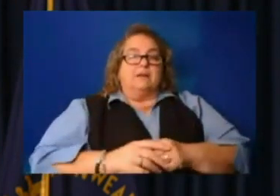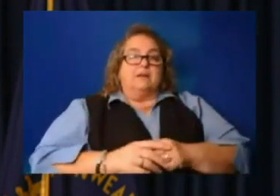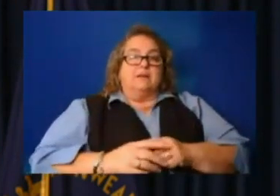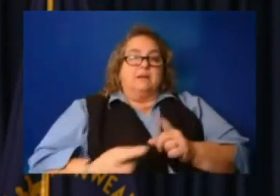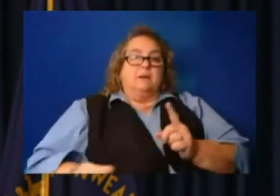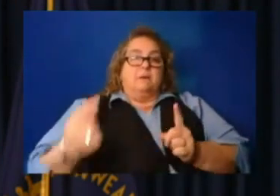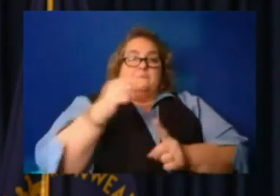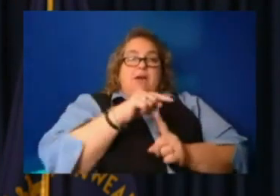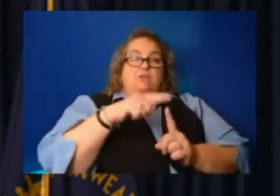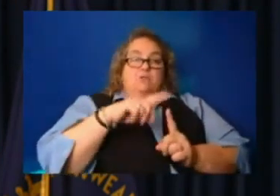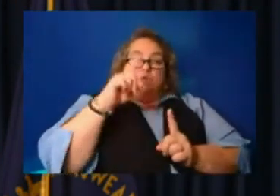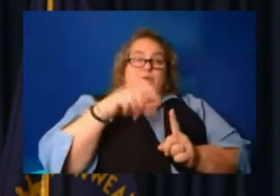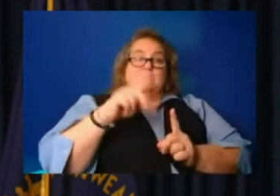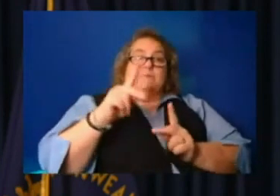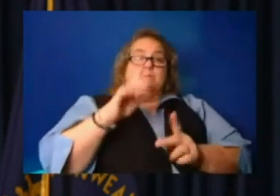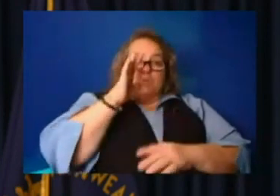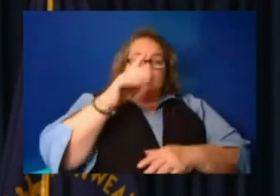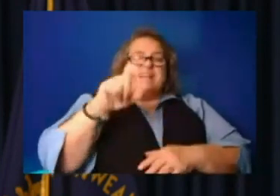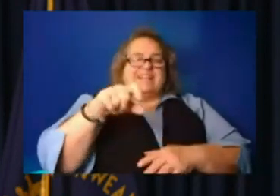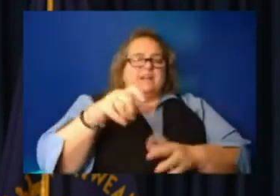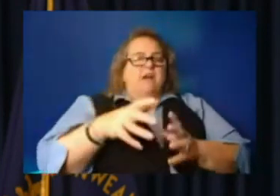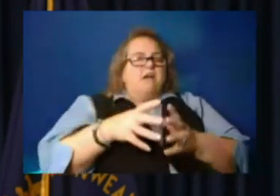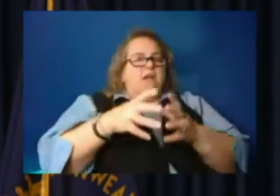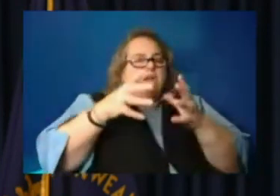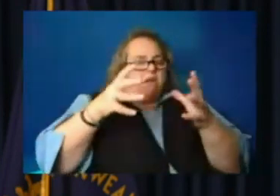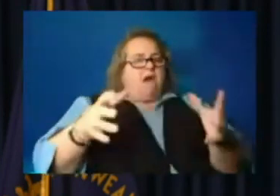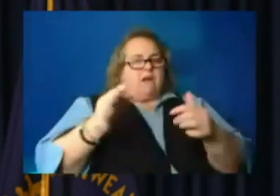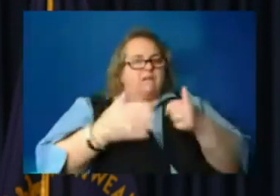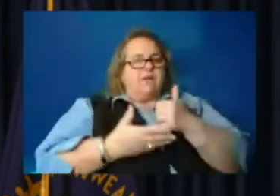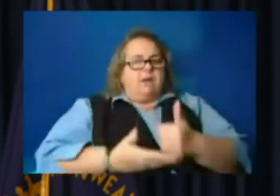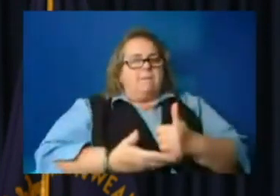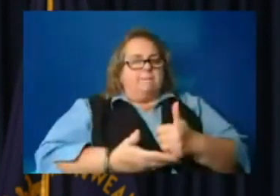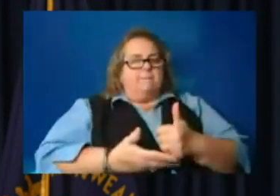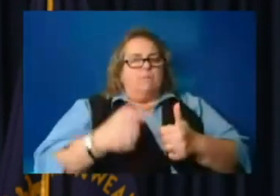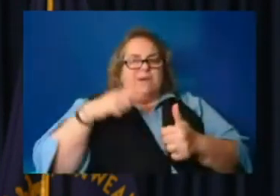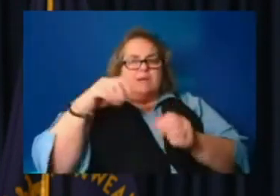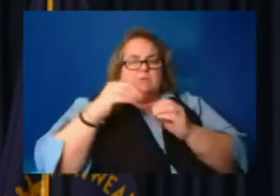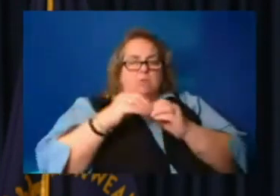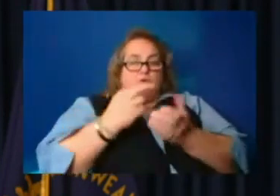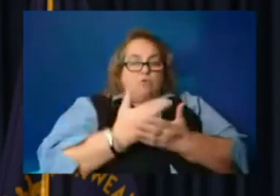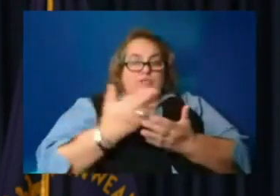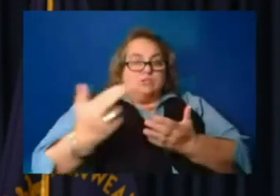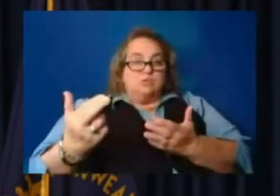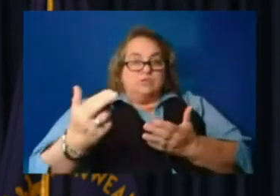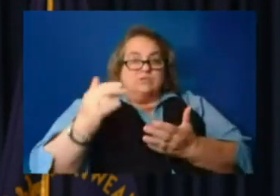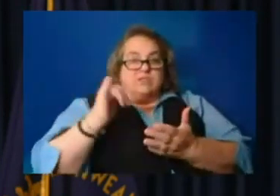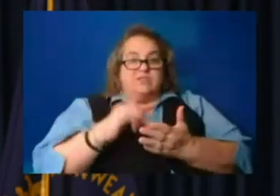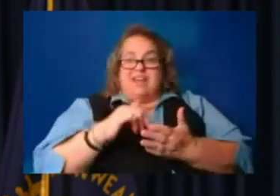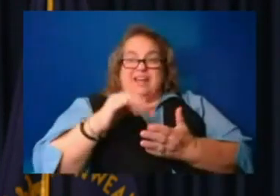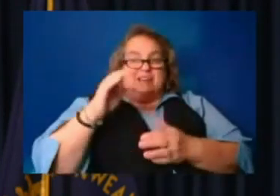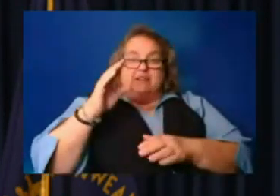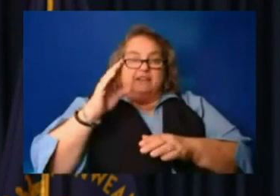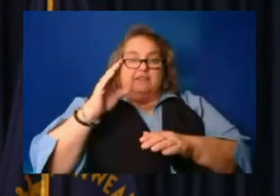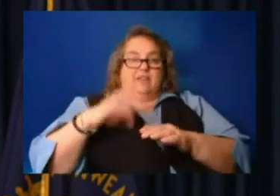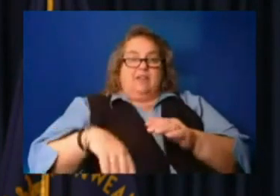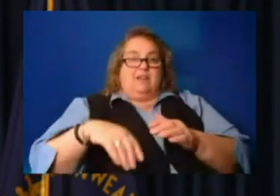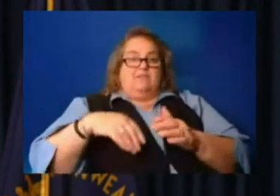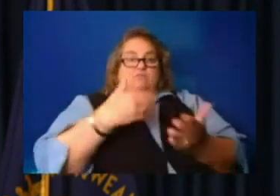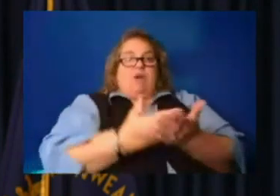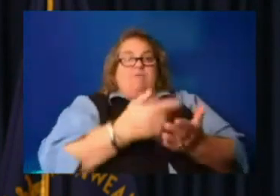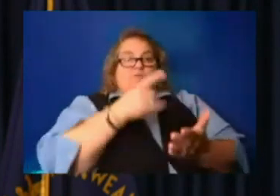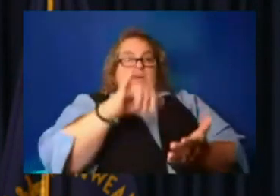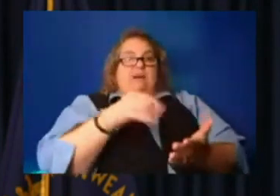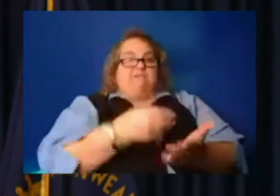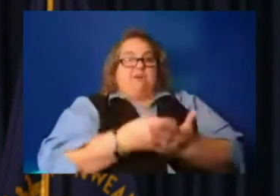people are going to need a lot of help. We're going to need more resources that have come in to this fund right now, four or five months